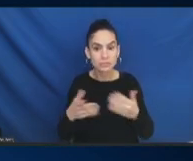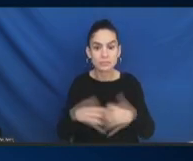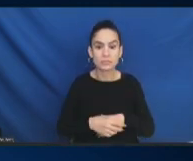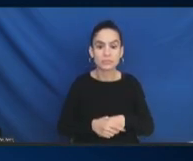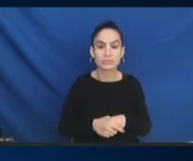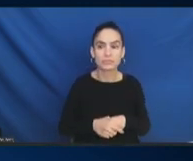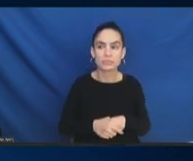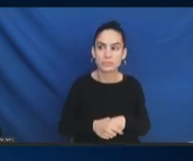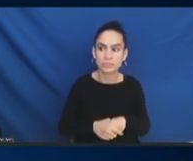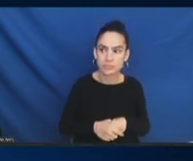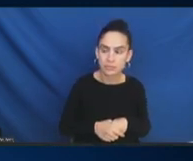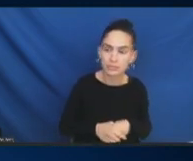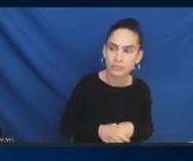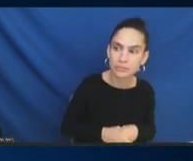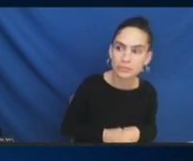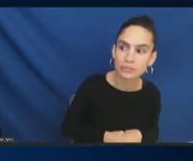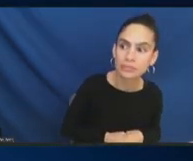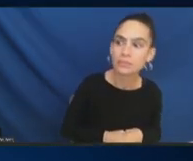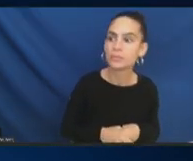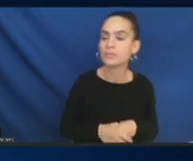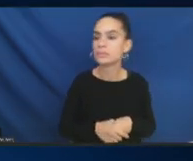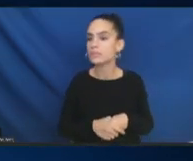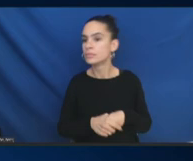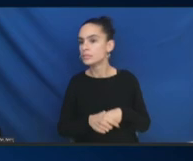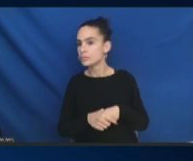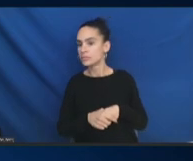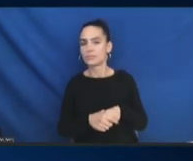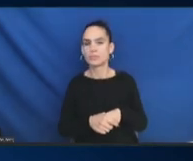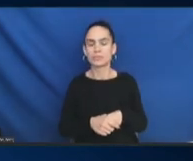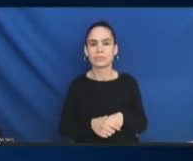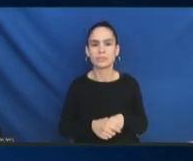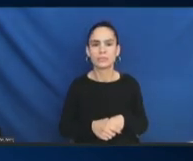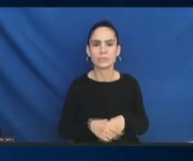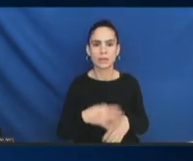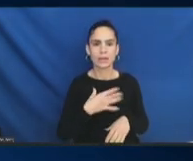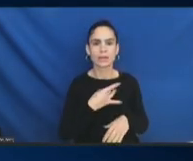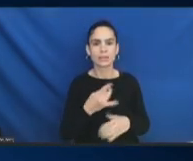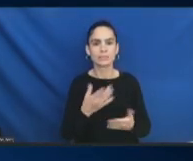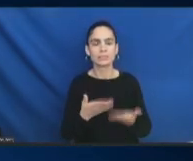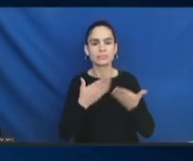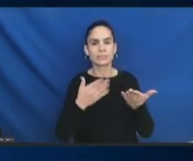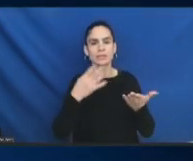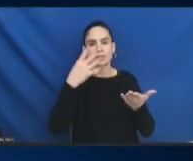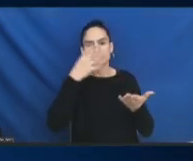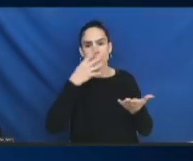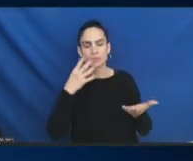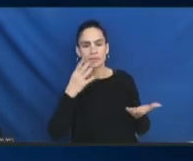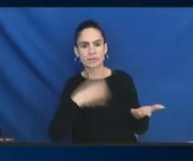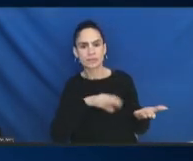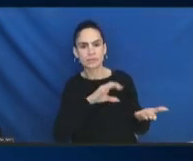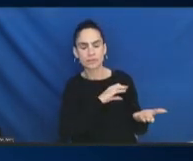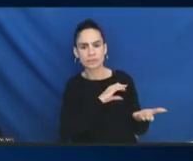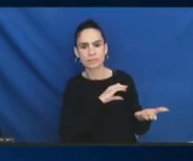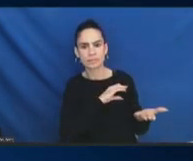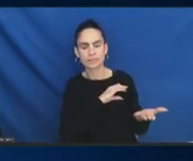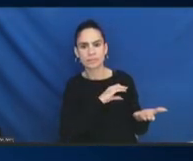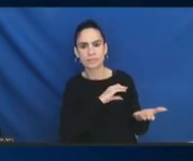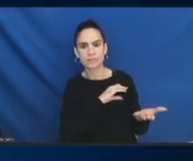Ajay, I like the suggestion about immigration, citizenship, and language access sort of group together. Ajay,